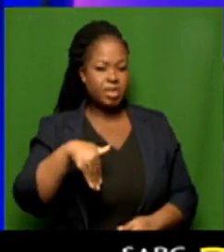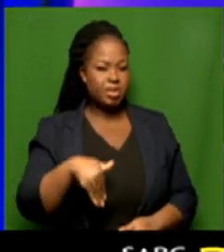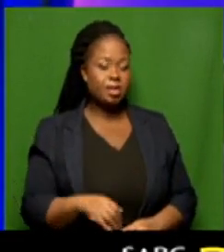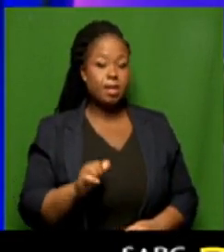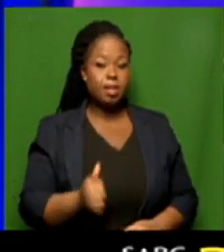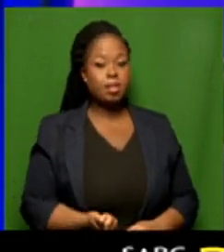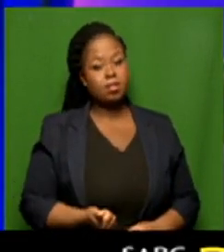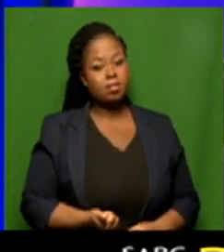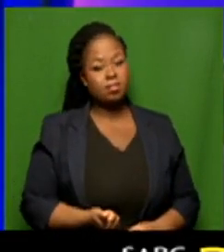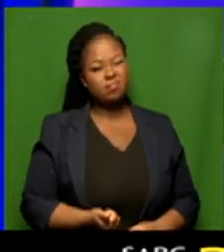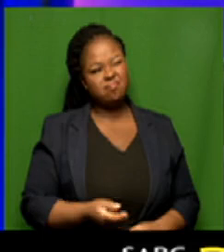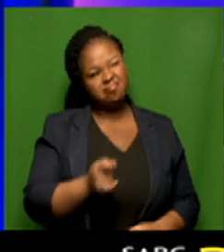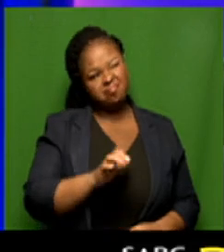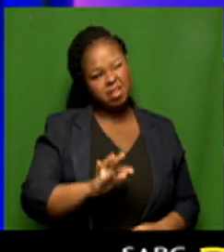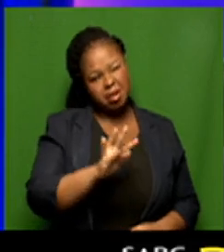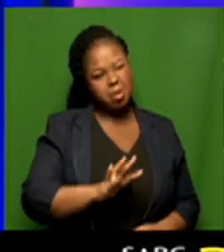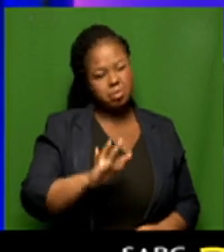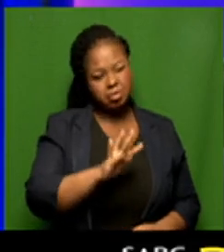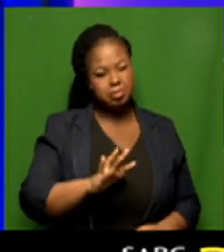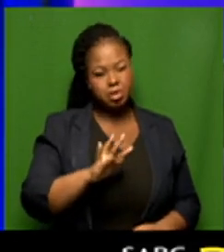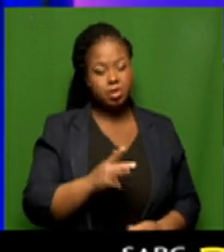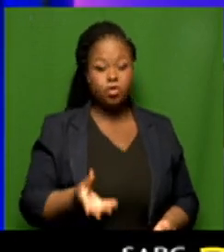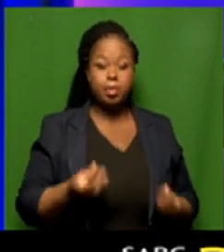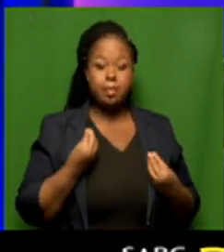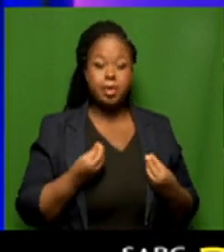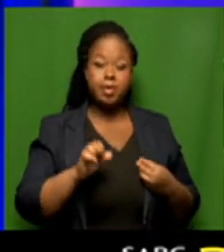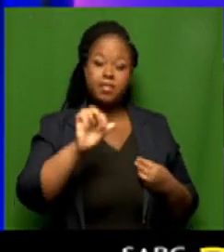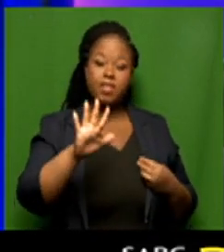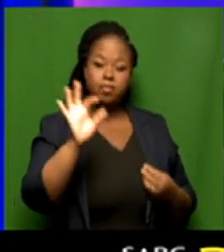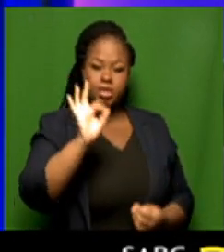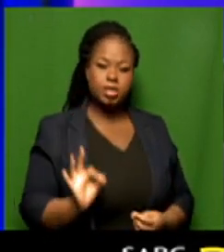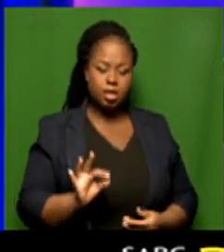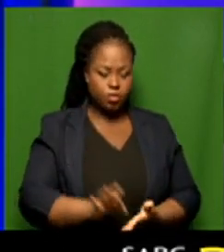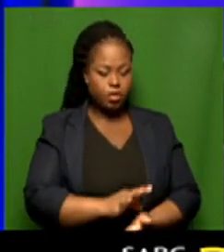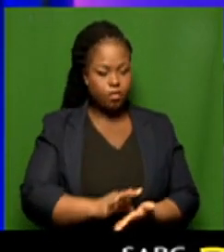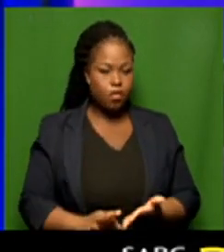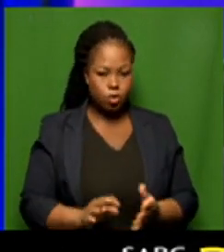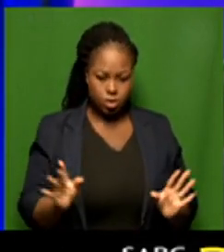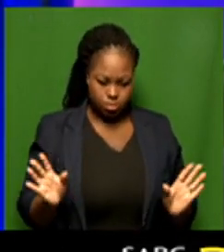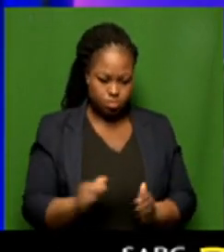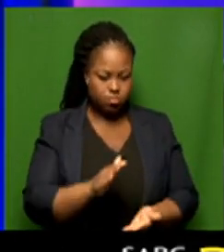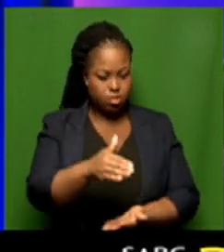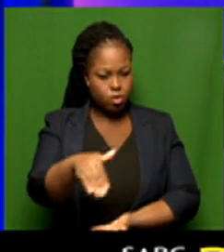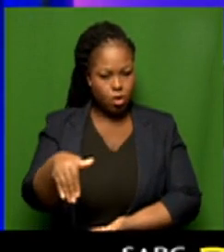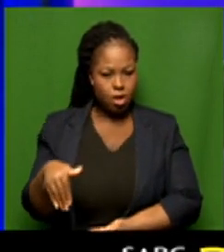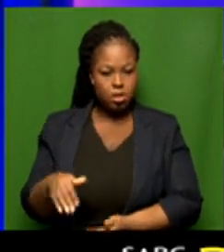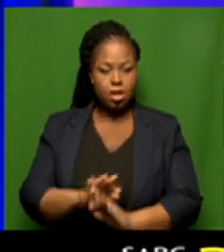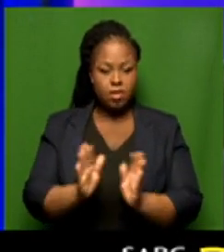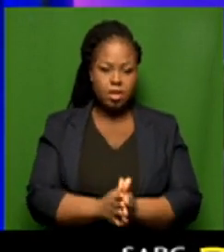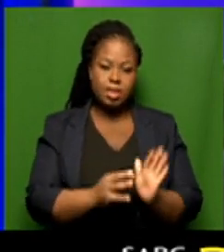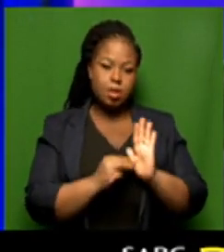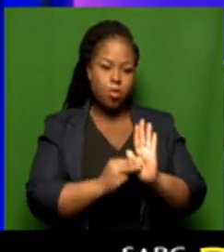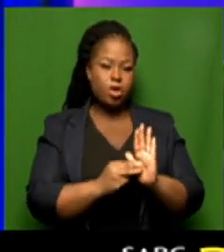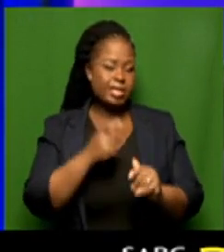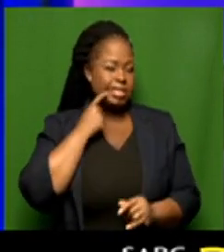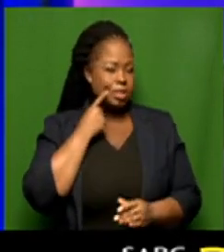only around when we receive about 5 percent of the votes that the model has enough